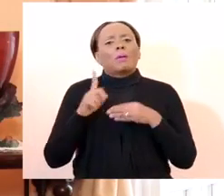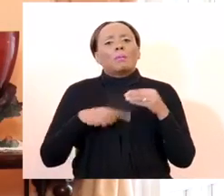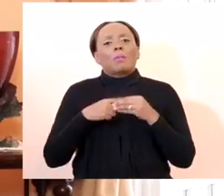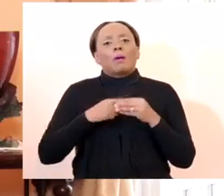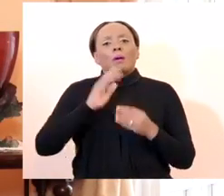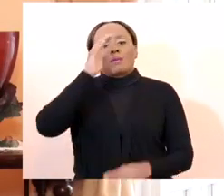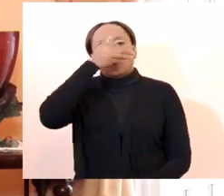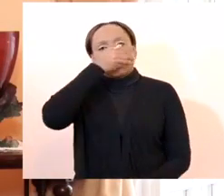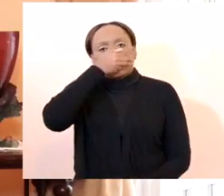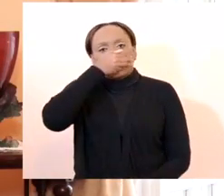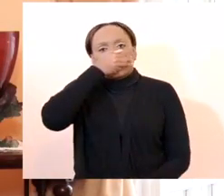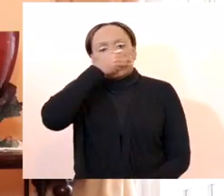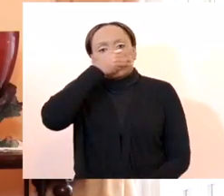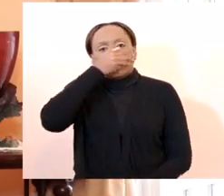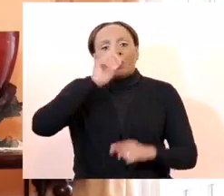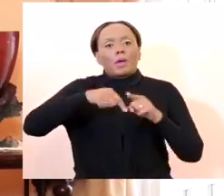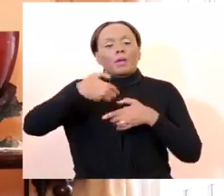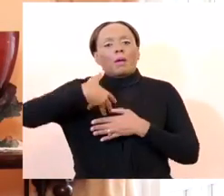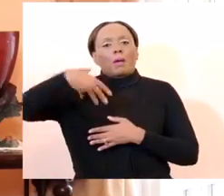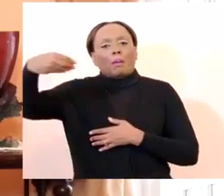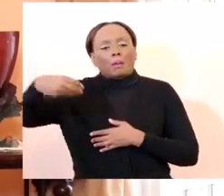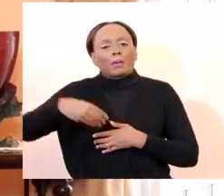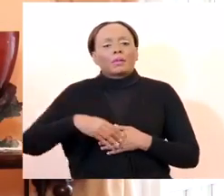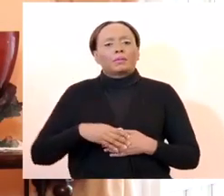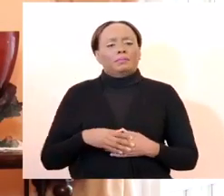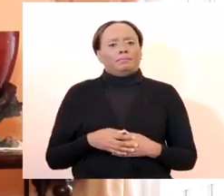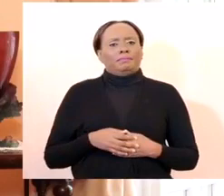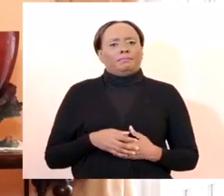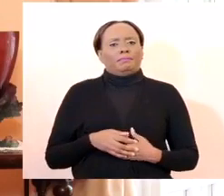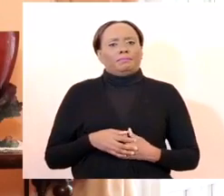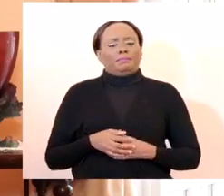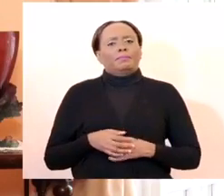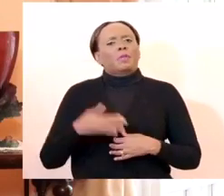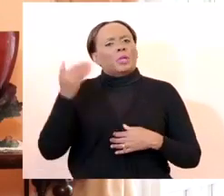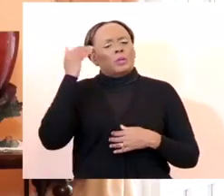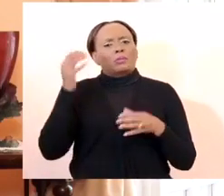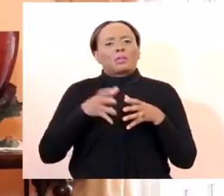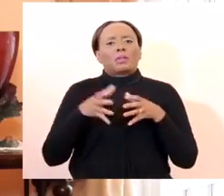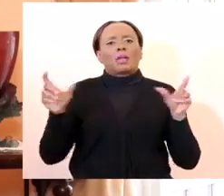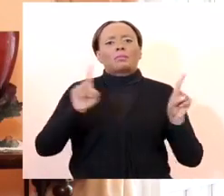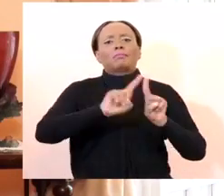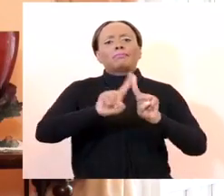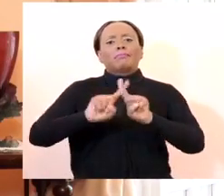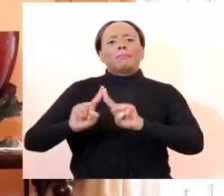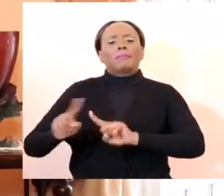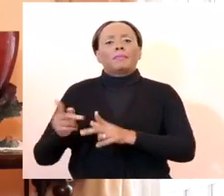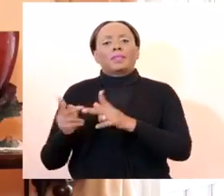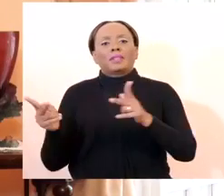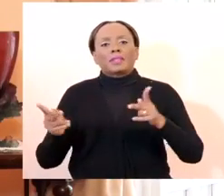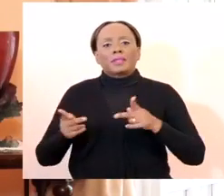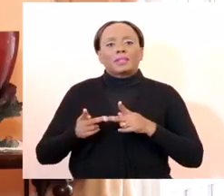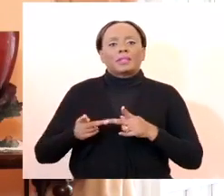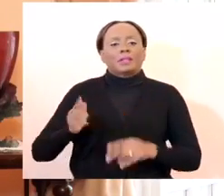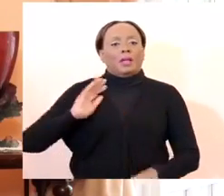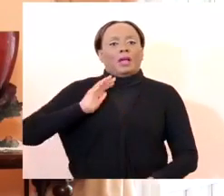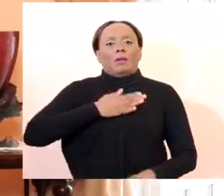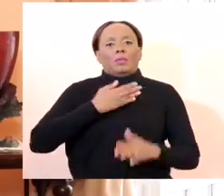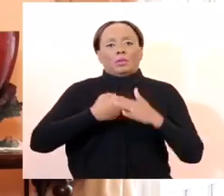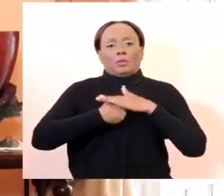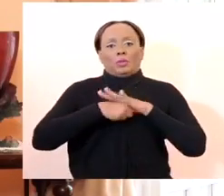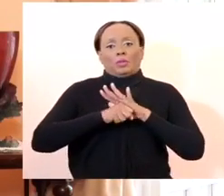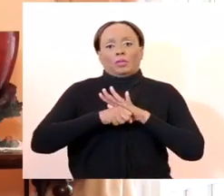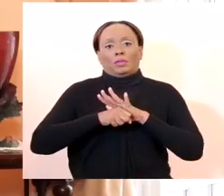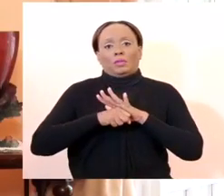Barbadians will recognize that there are a number of places. I can say to you that the COVID unit had to do a cleanup